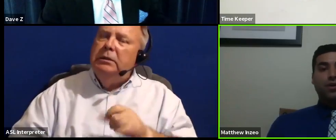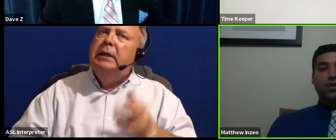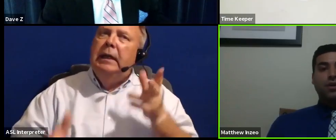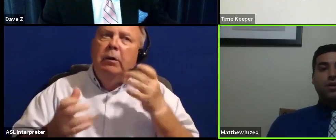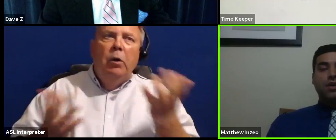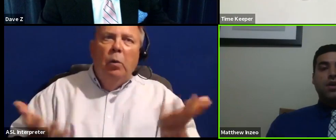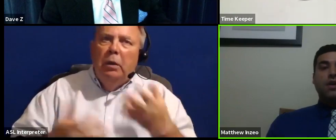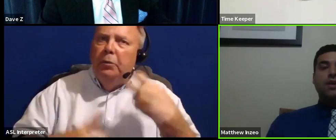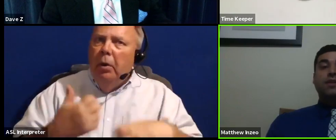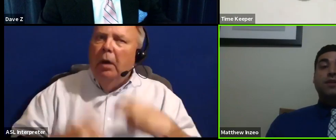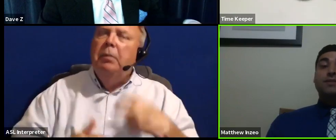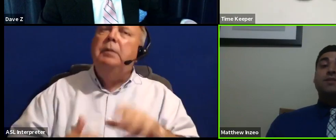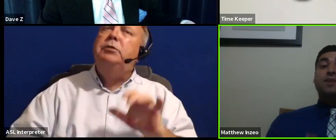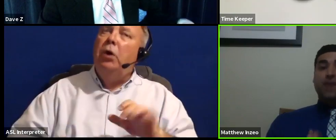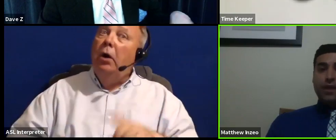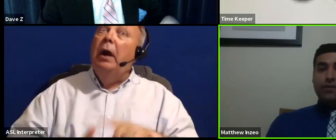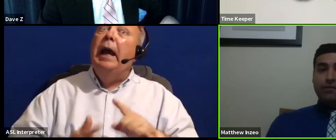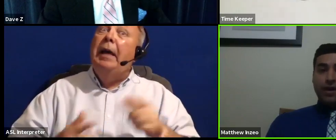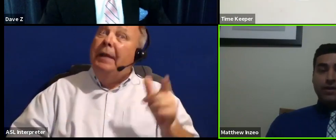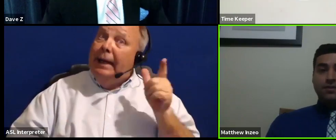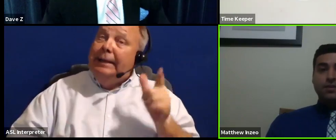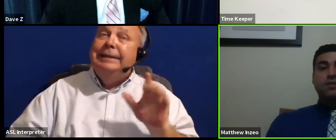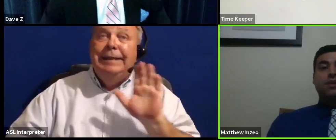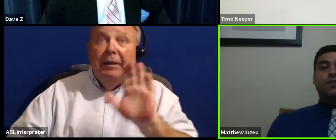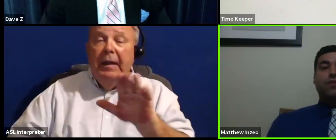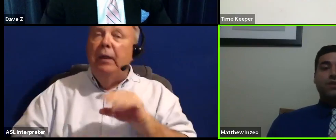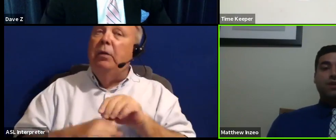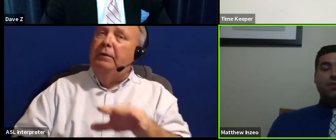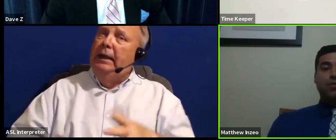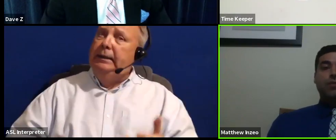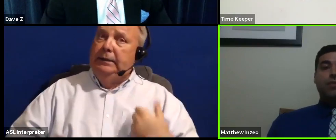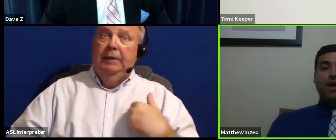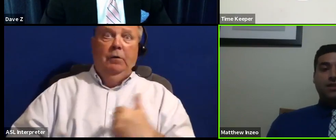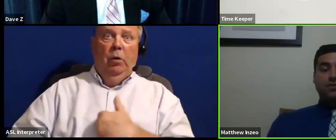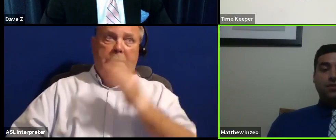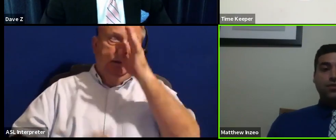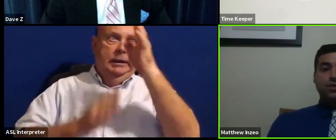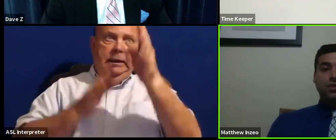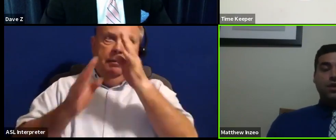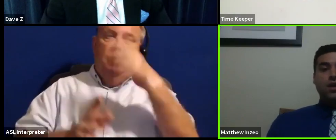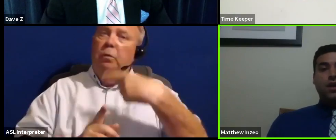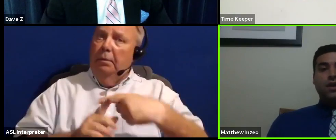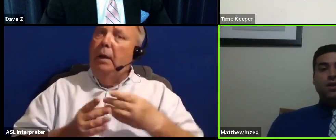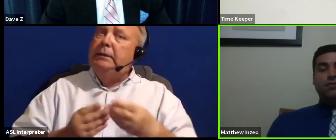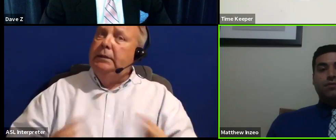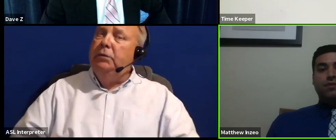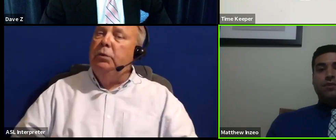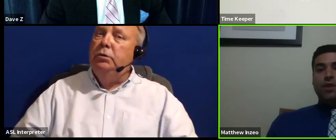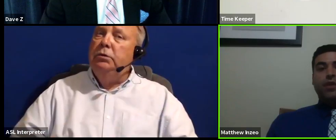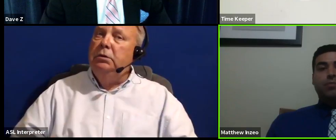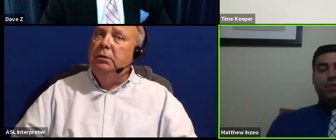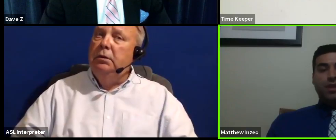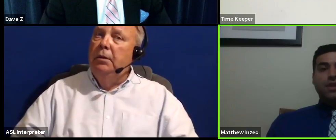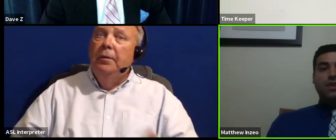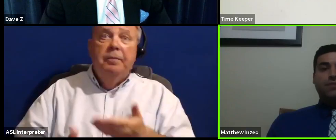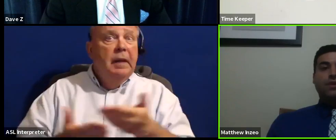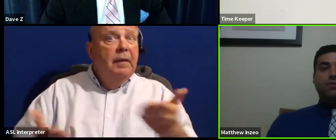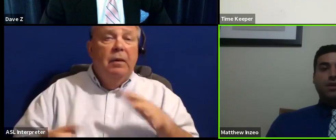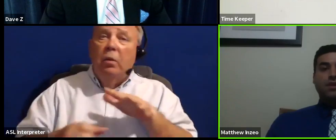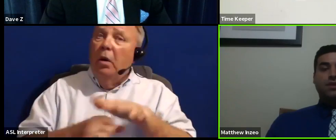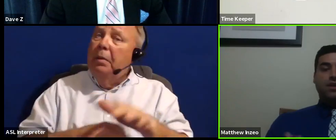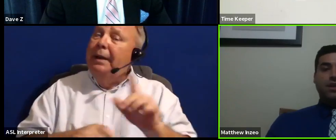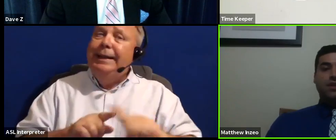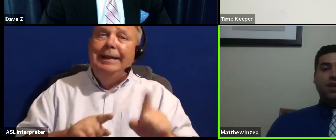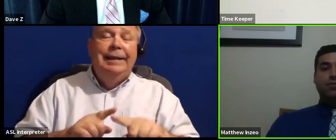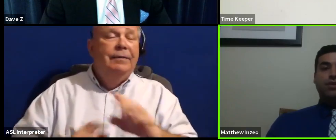problems are, and then listen to their advice for us to come up with a positive solution. And there are plenty of different